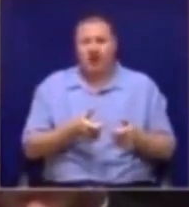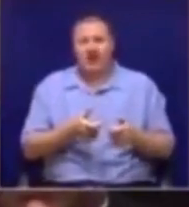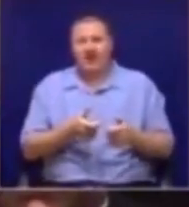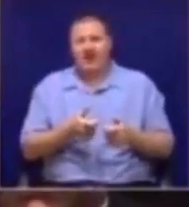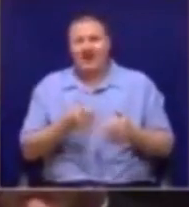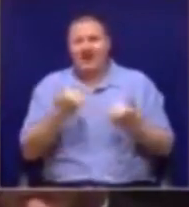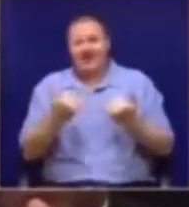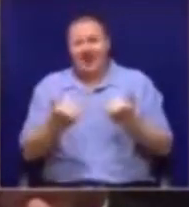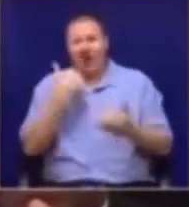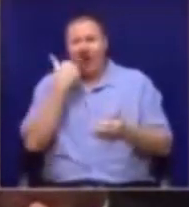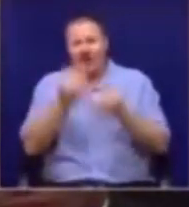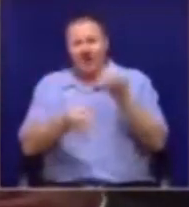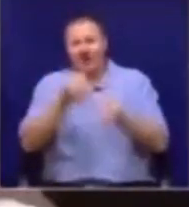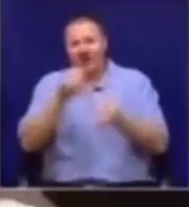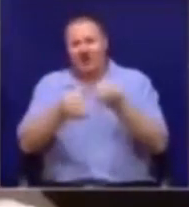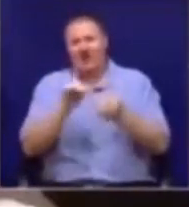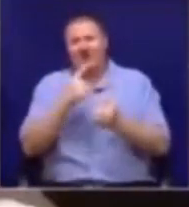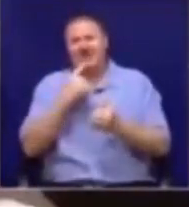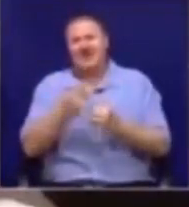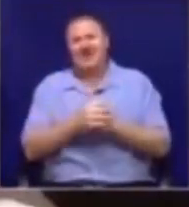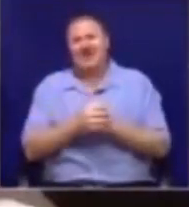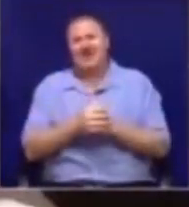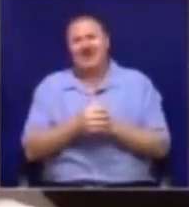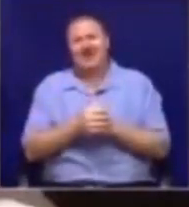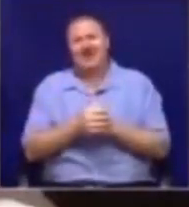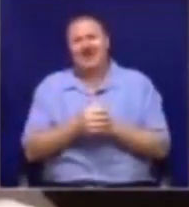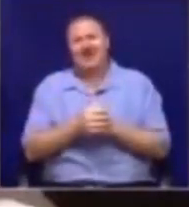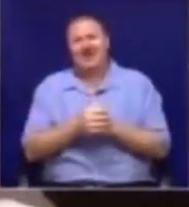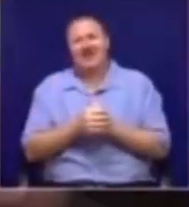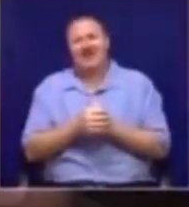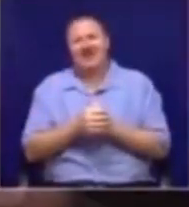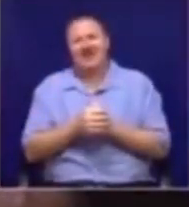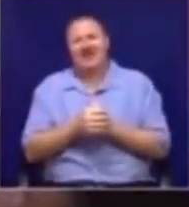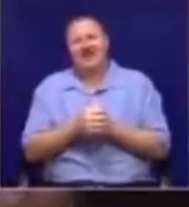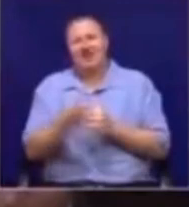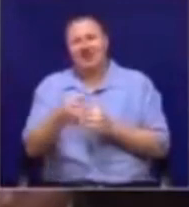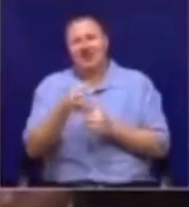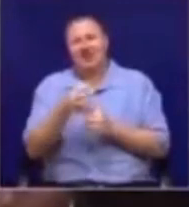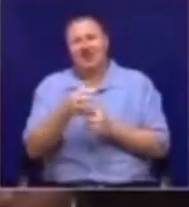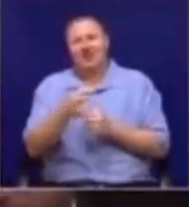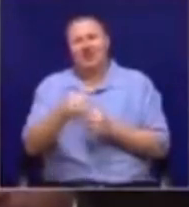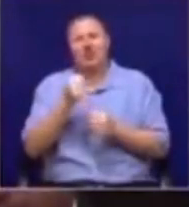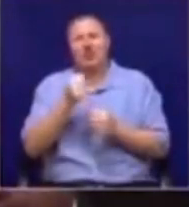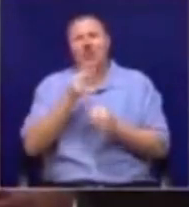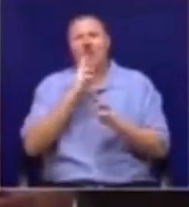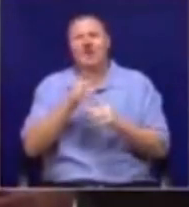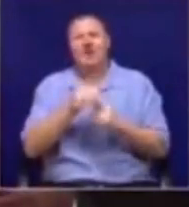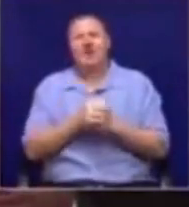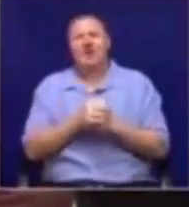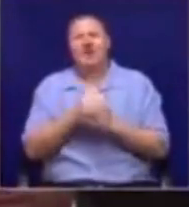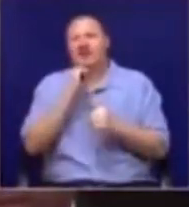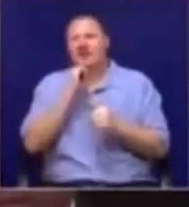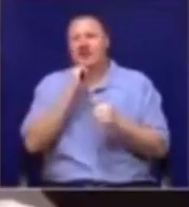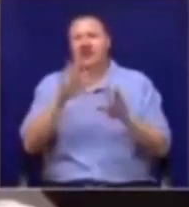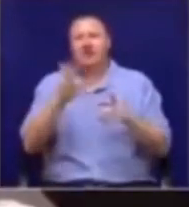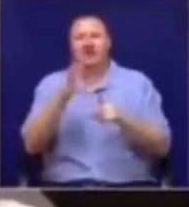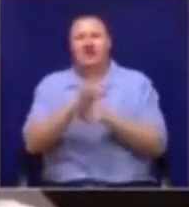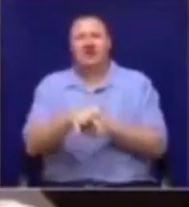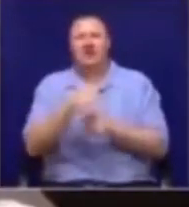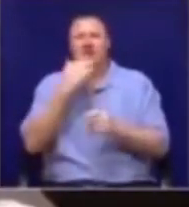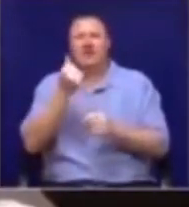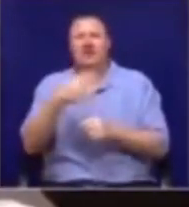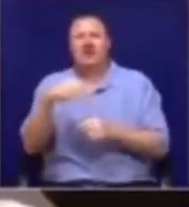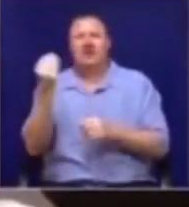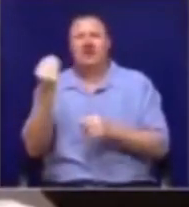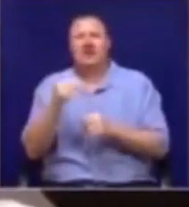you now want to justify what you said, and you equate it to members, withdraw the remark or leave the house. are not going to intimidate. Then you leave the house, please.